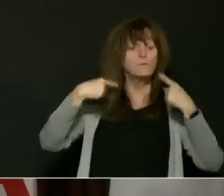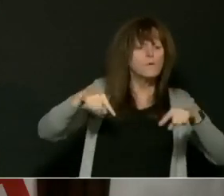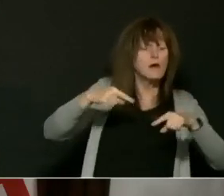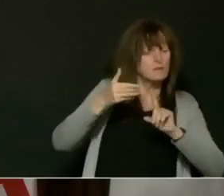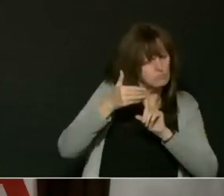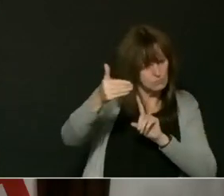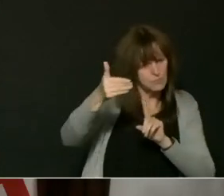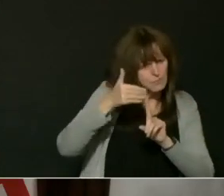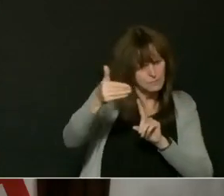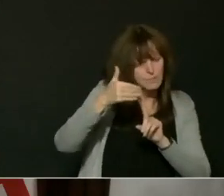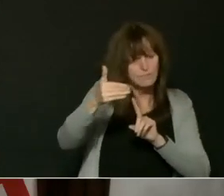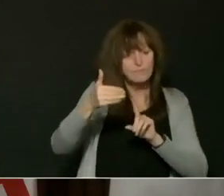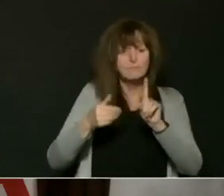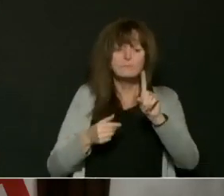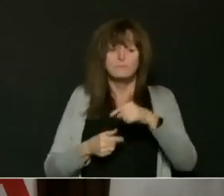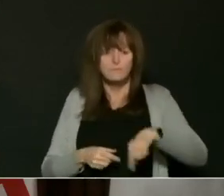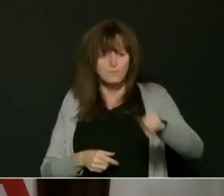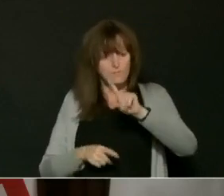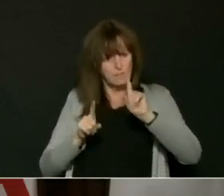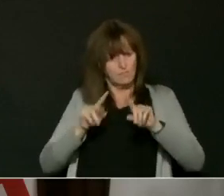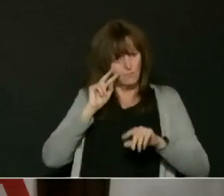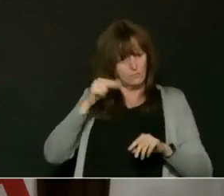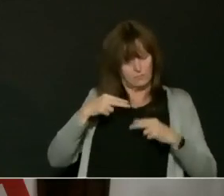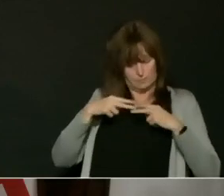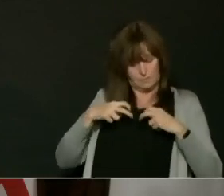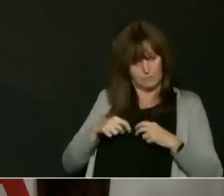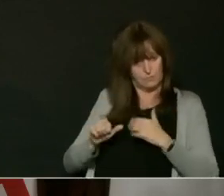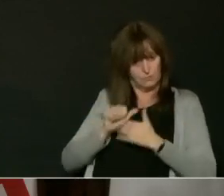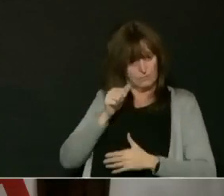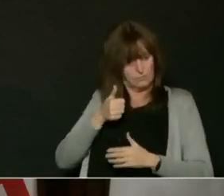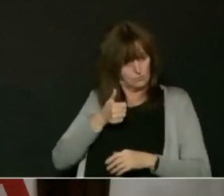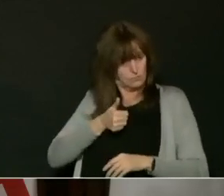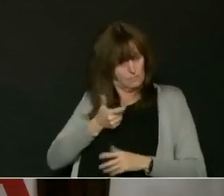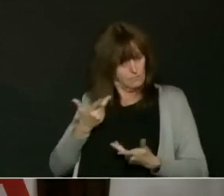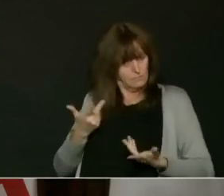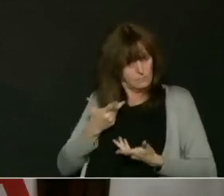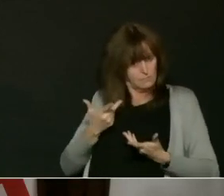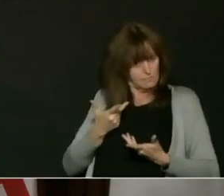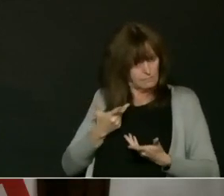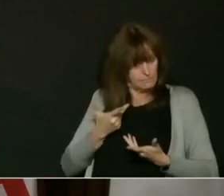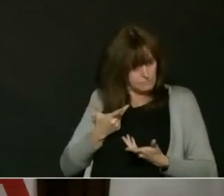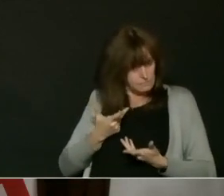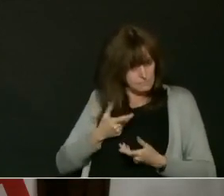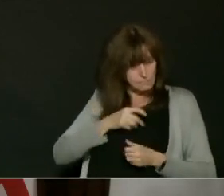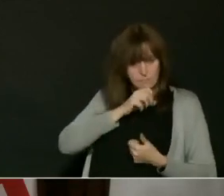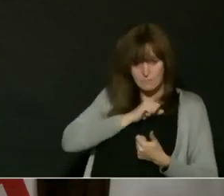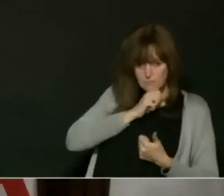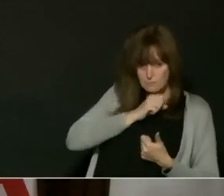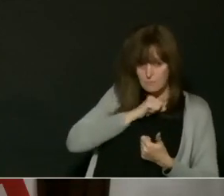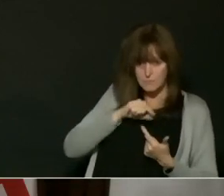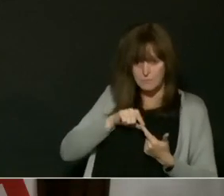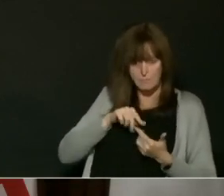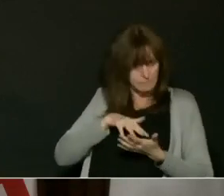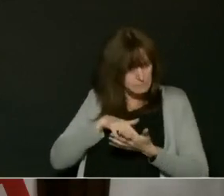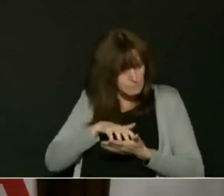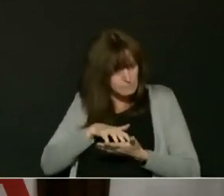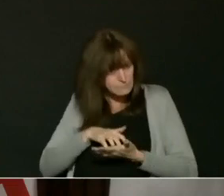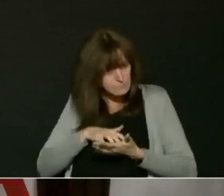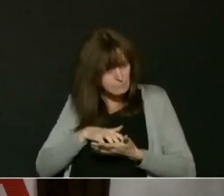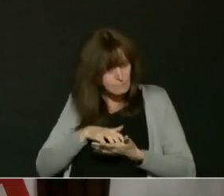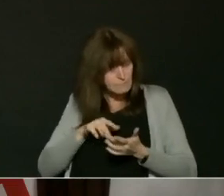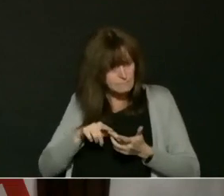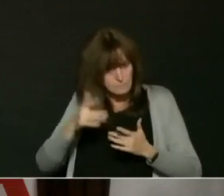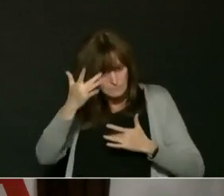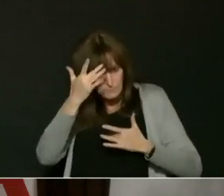if you're vulnerable to this virus, if you're elderly or immune suppressed. Please continue to come forward and get vaccinated as it protects against